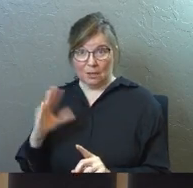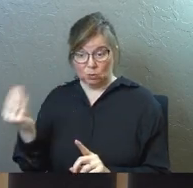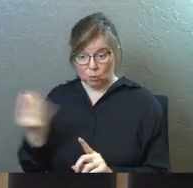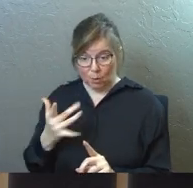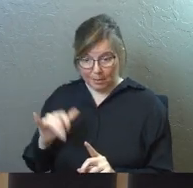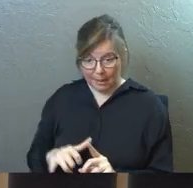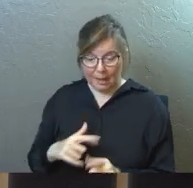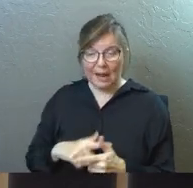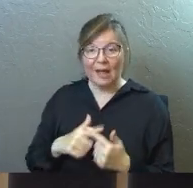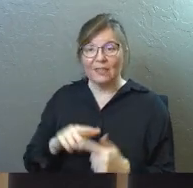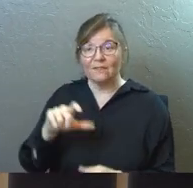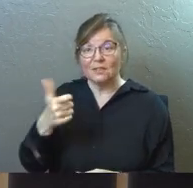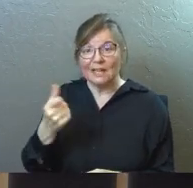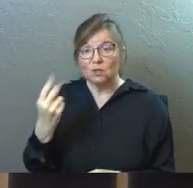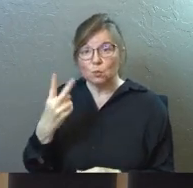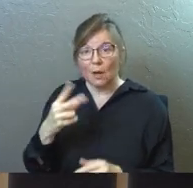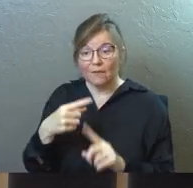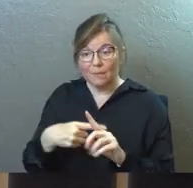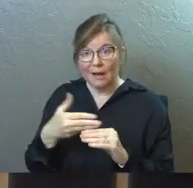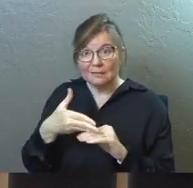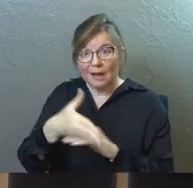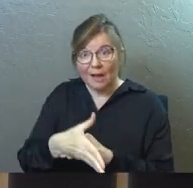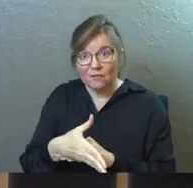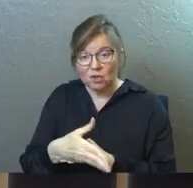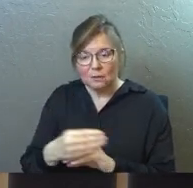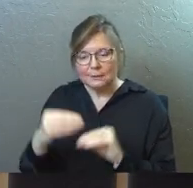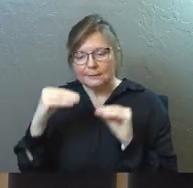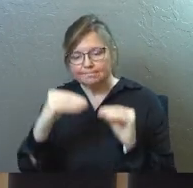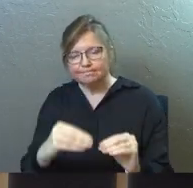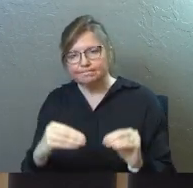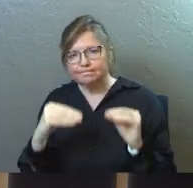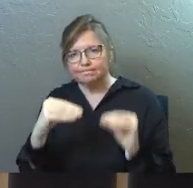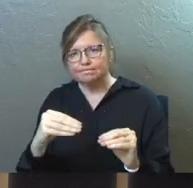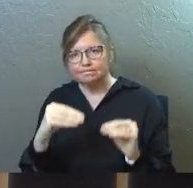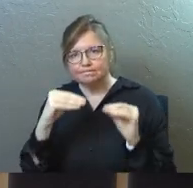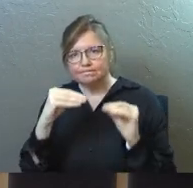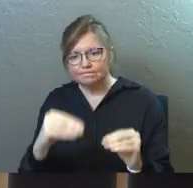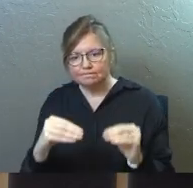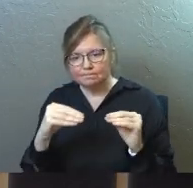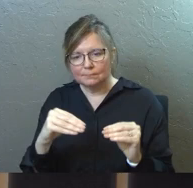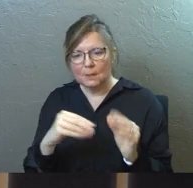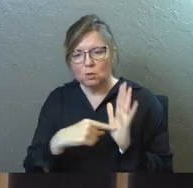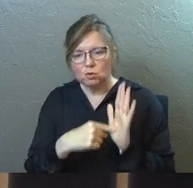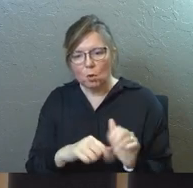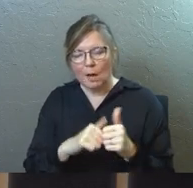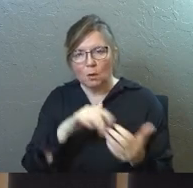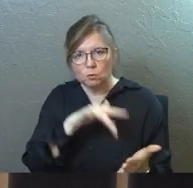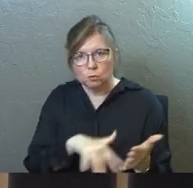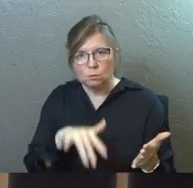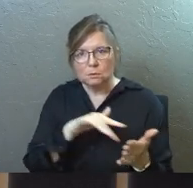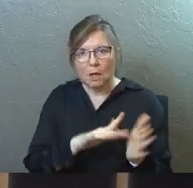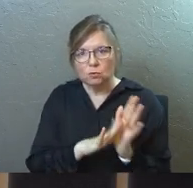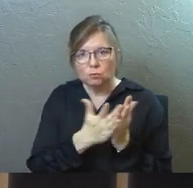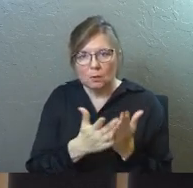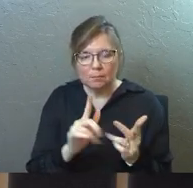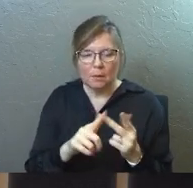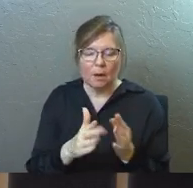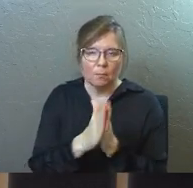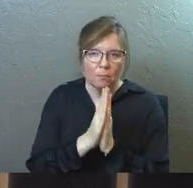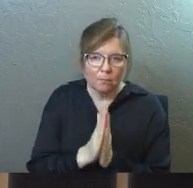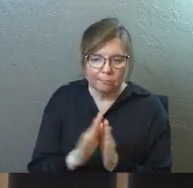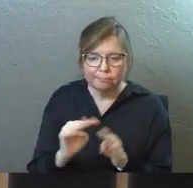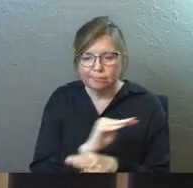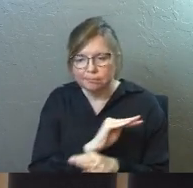10 to 12 months, he discipled me in another group of guys. He walked us through how to study the scriptures. He walked us through how to pray, how to do